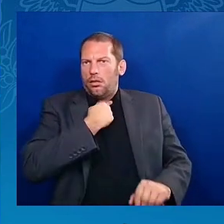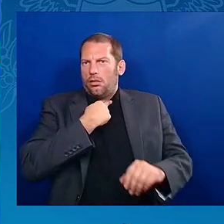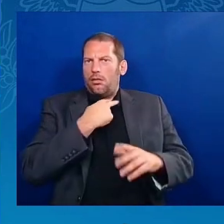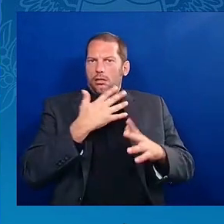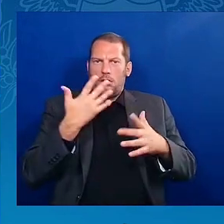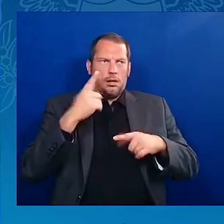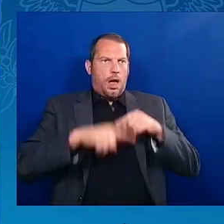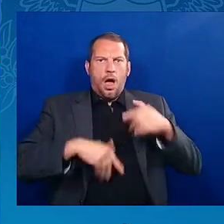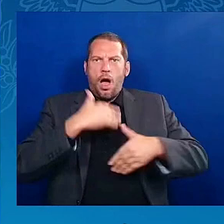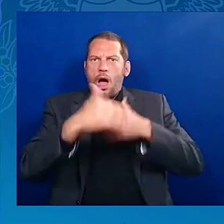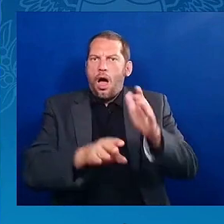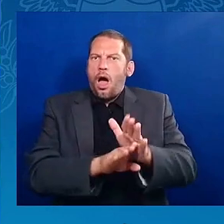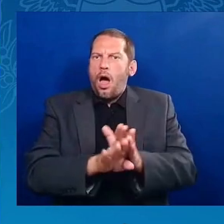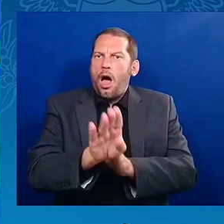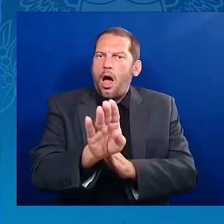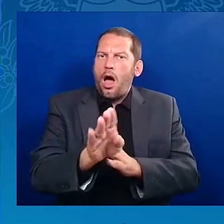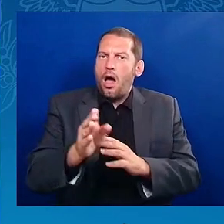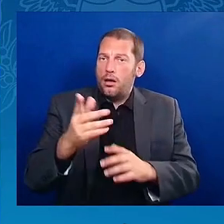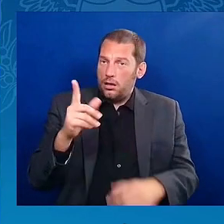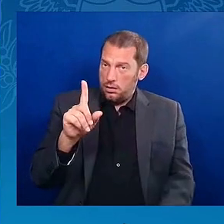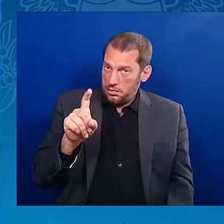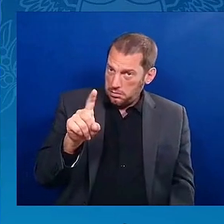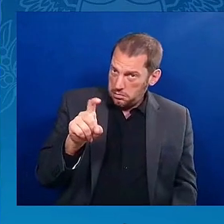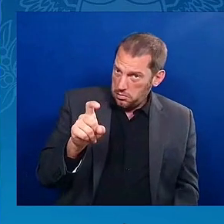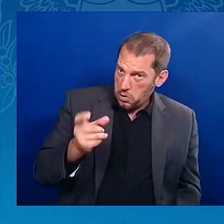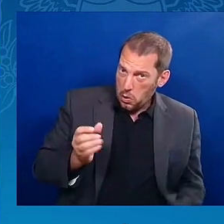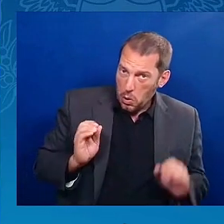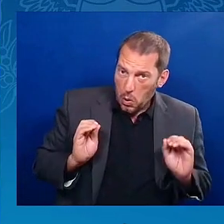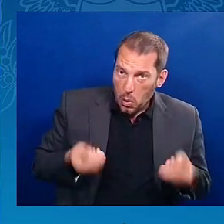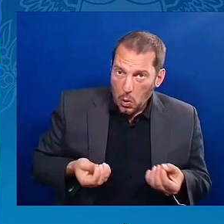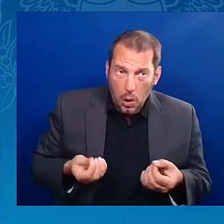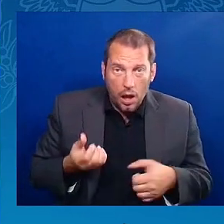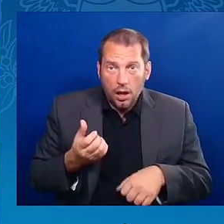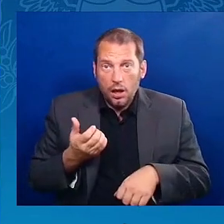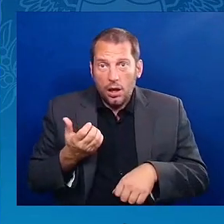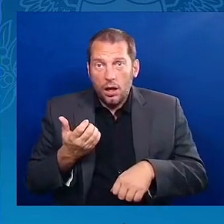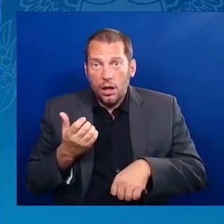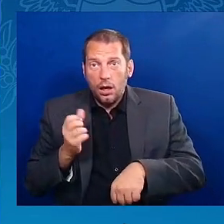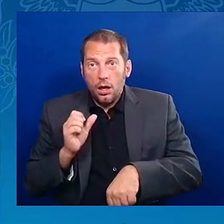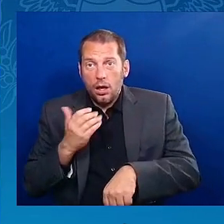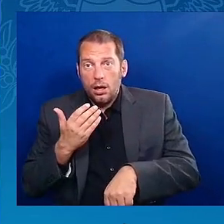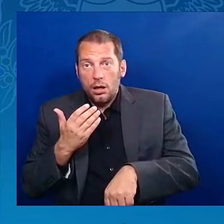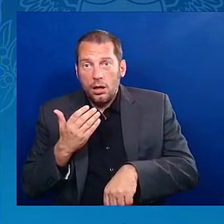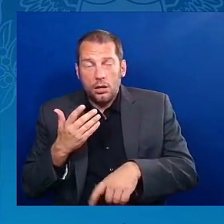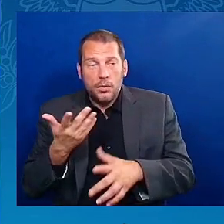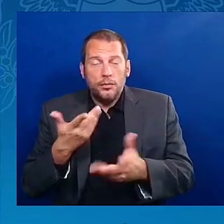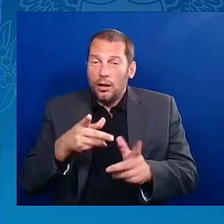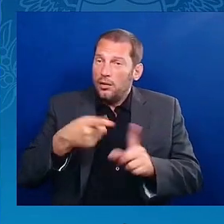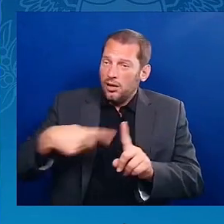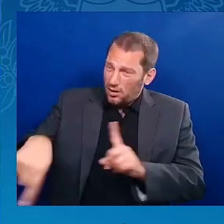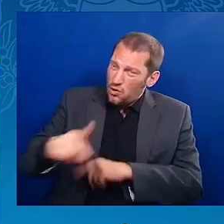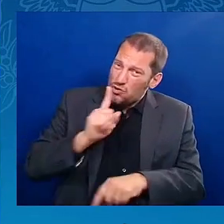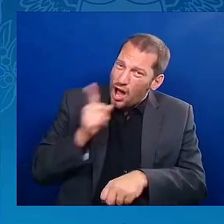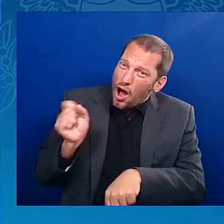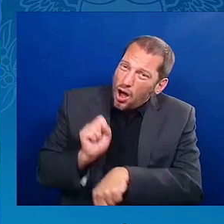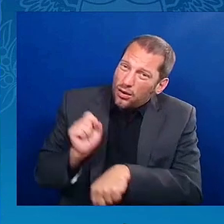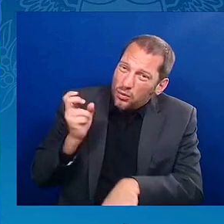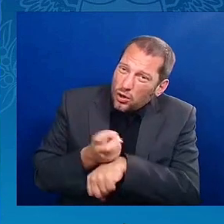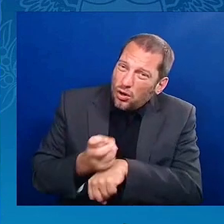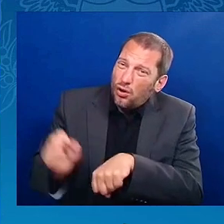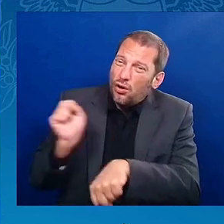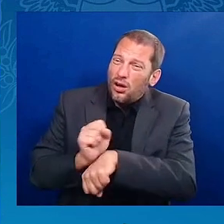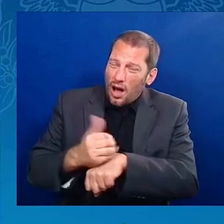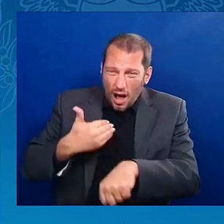good ideas, ambition, aspiration. But there are obstacles built into the system